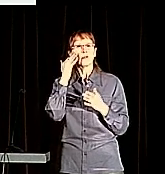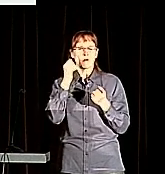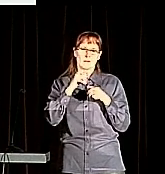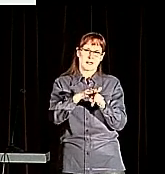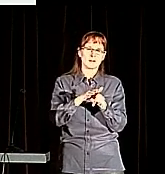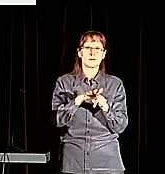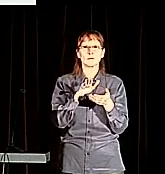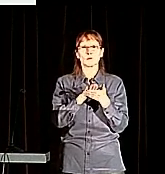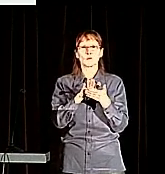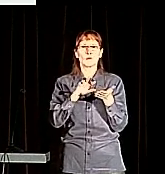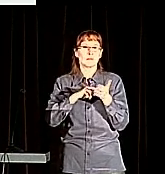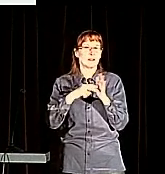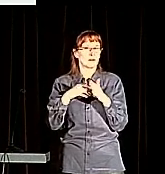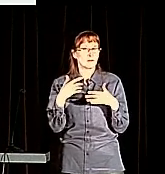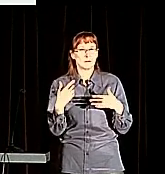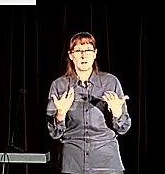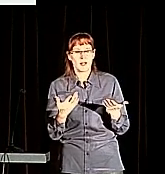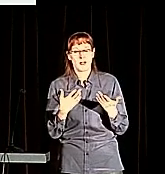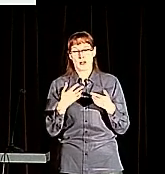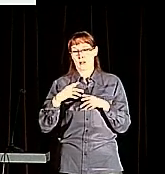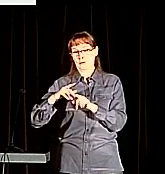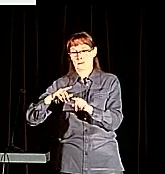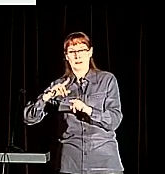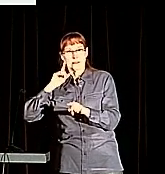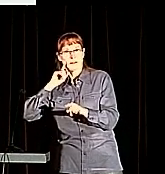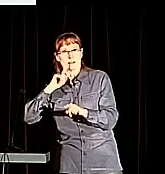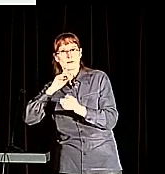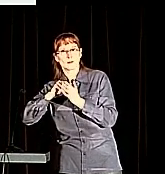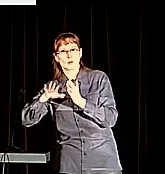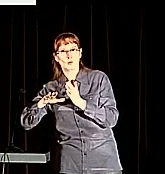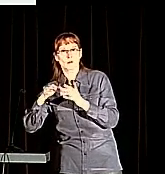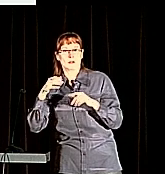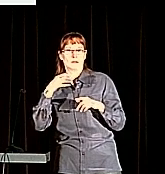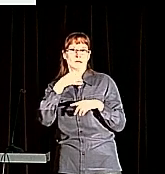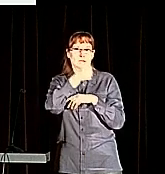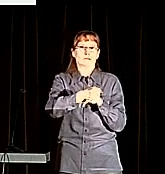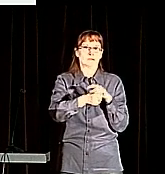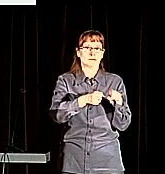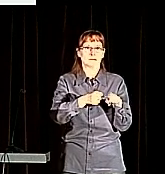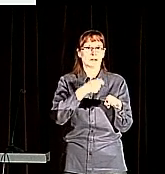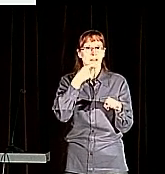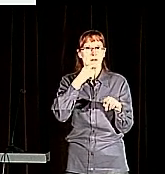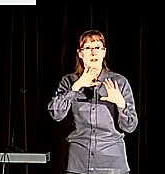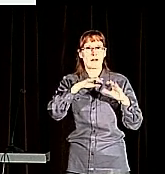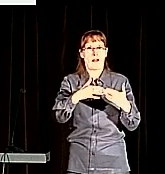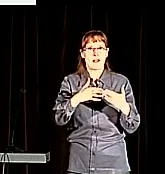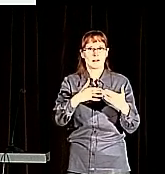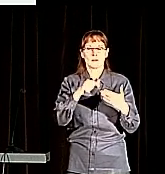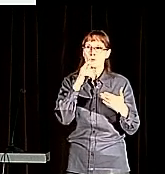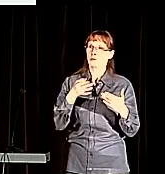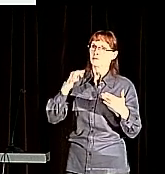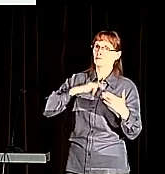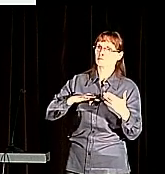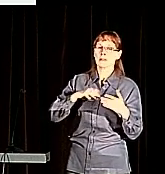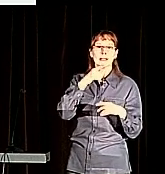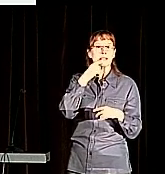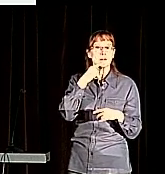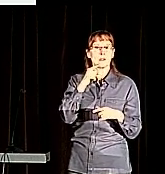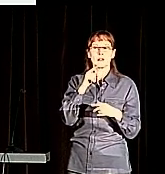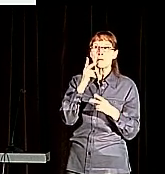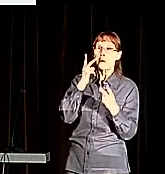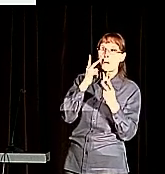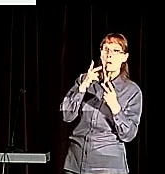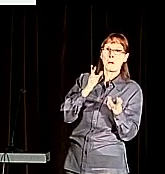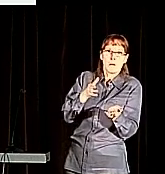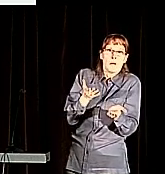So, a lot of deaf people grow up, they never meet another deaf person. A lot of deaf children grow up, they don't realize